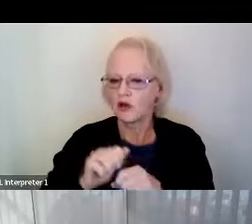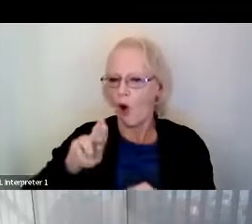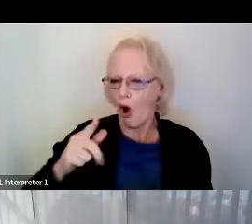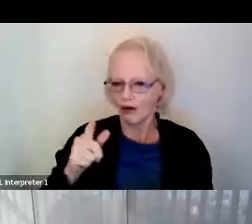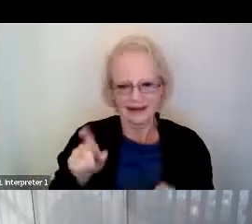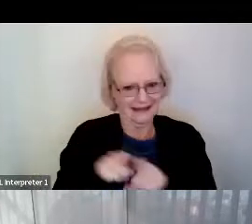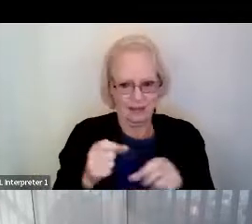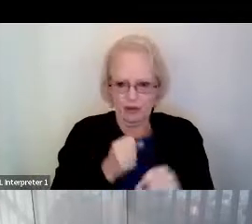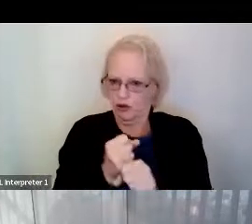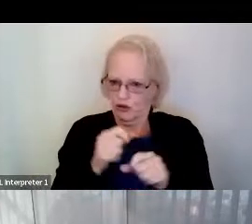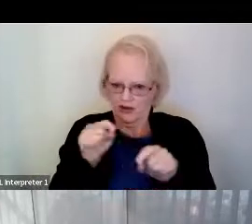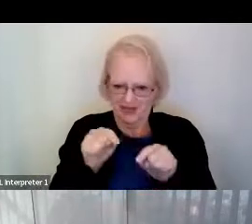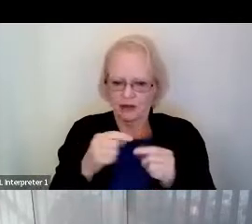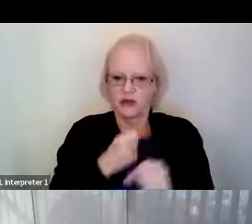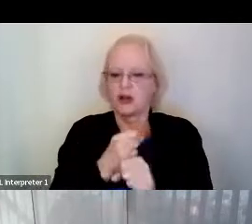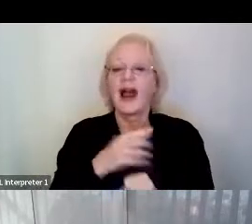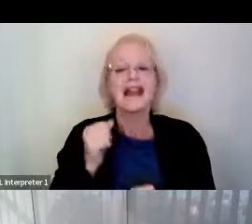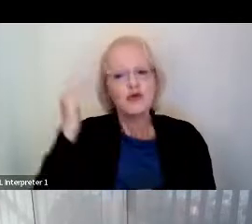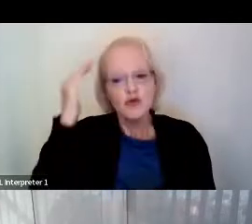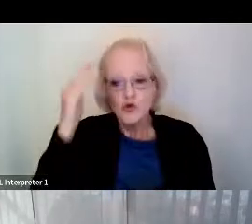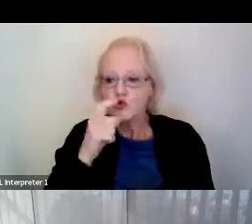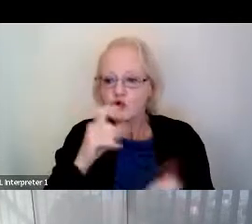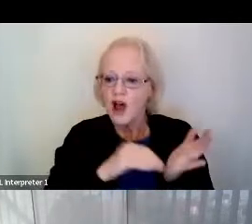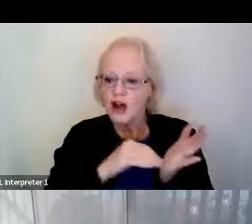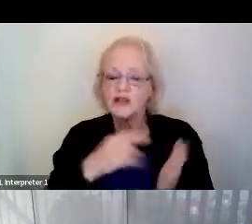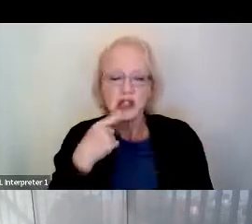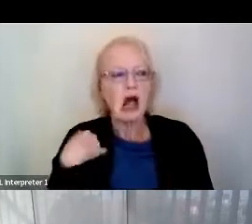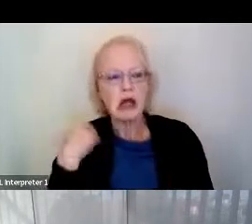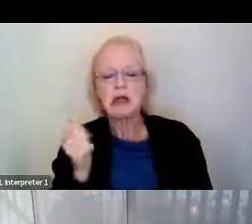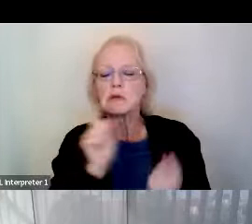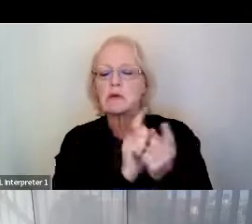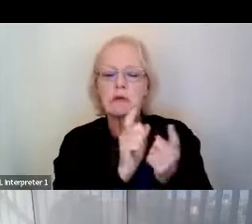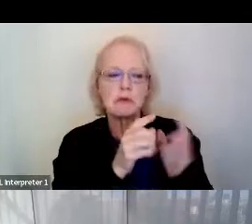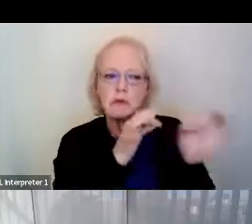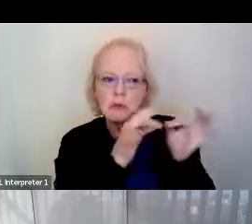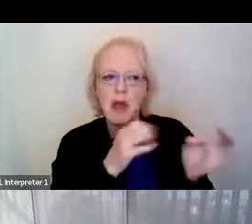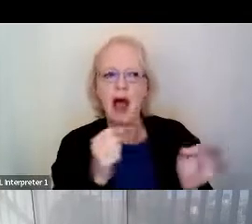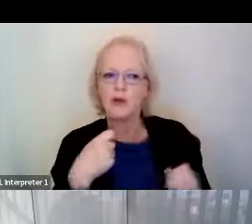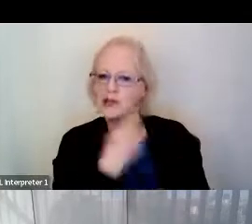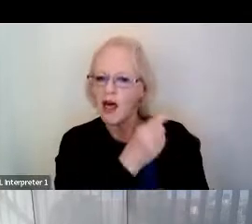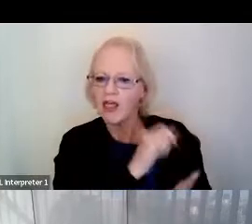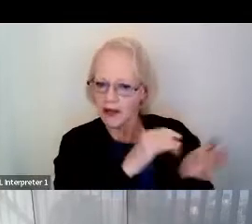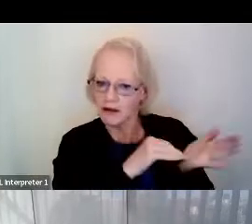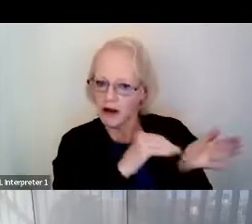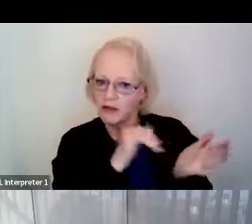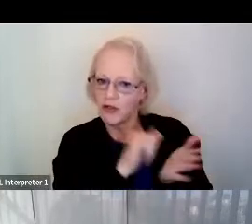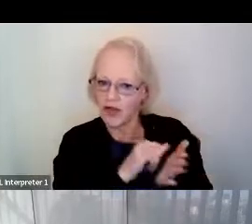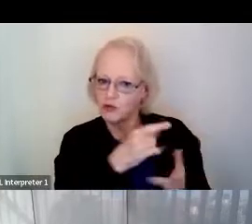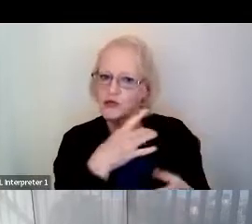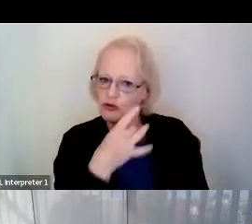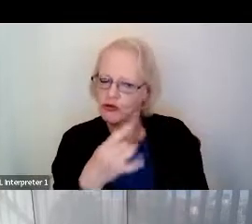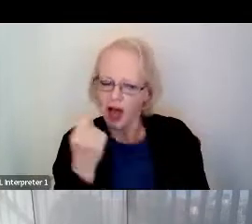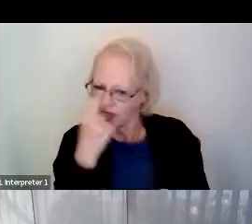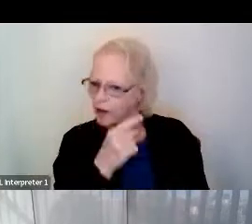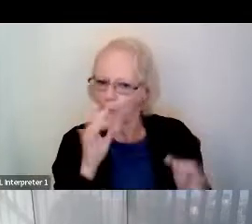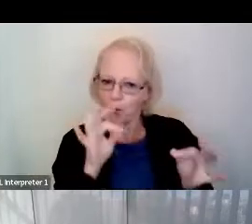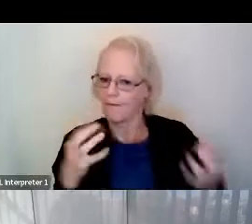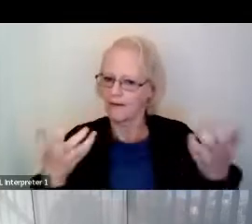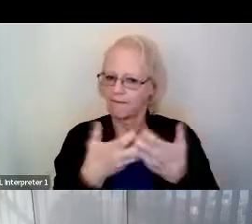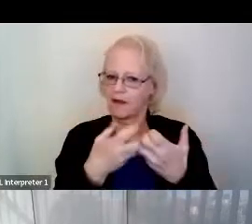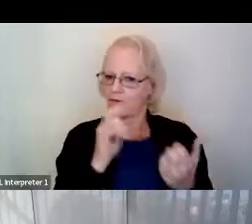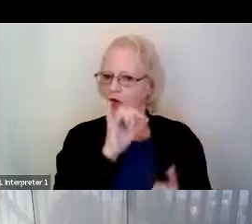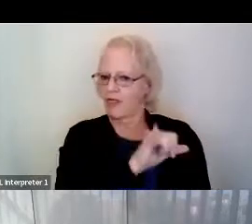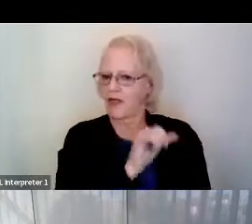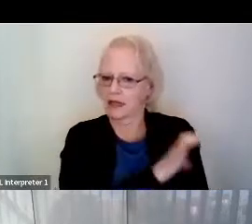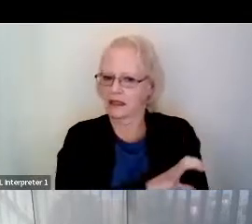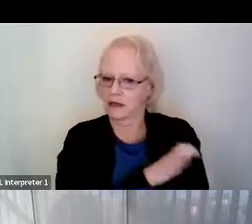he knew the doctor in charge. He said, I can talk to him about you and tell him that you're interested in participating. I think you're a perfect fit for the clinical trial.